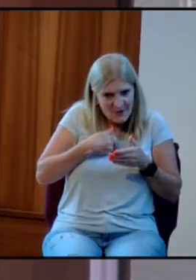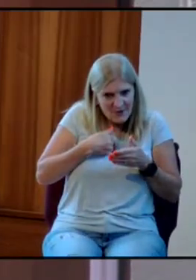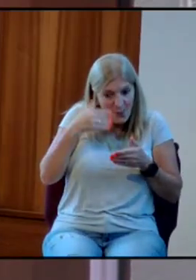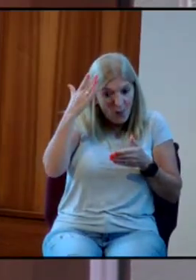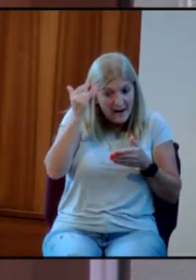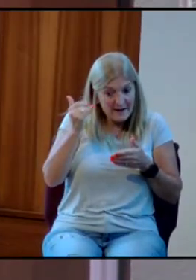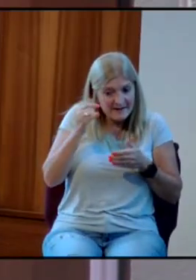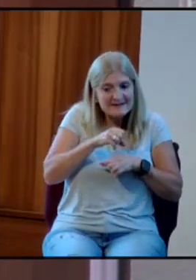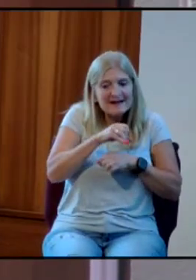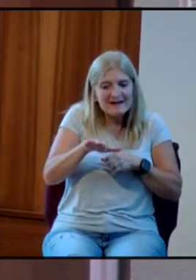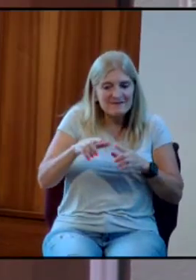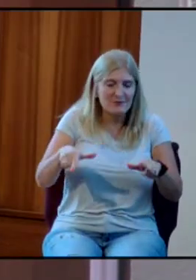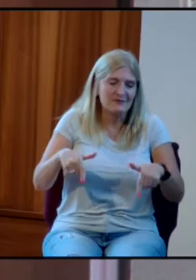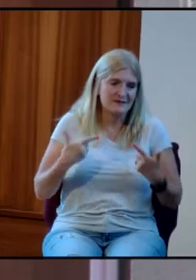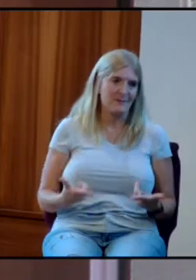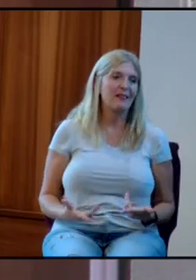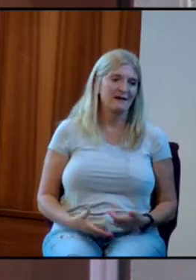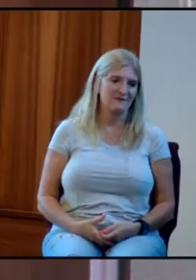Are you hearing this?